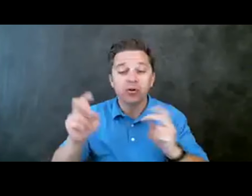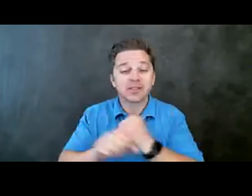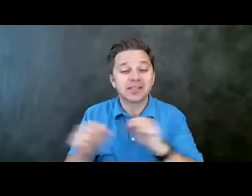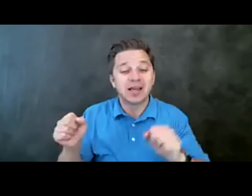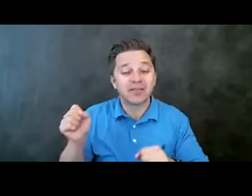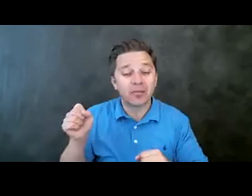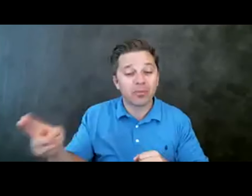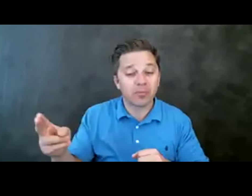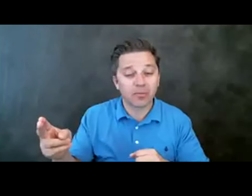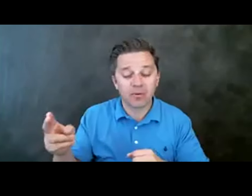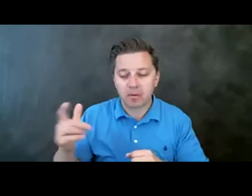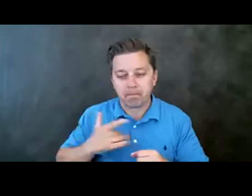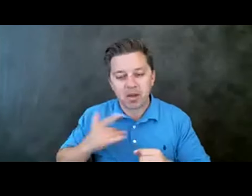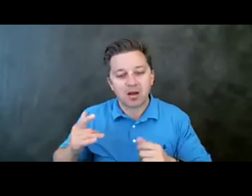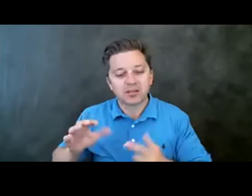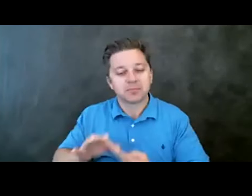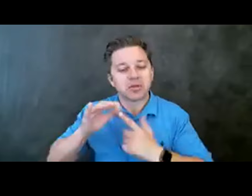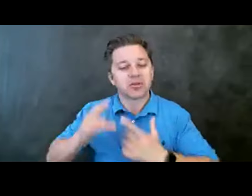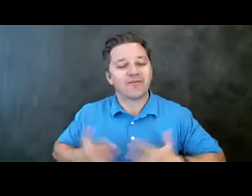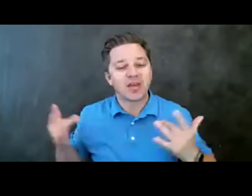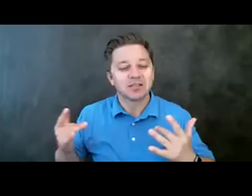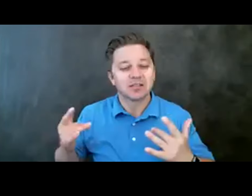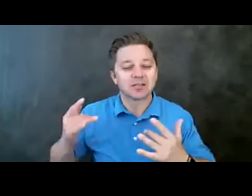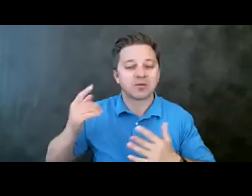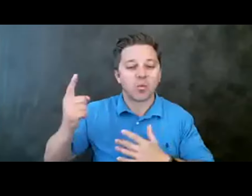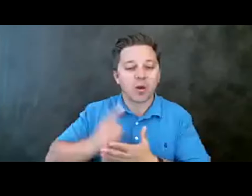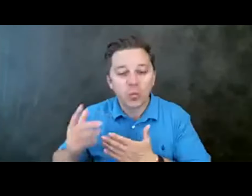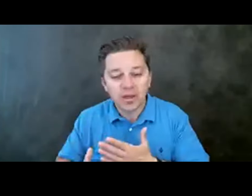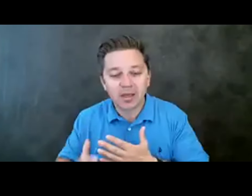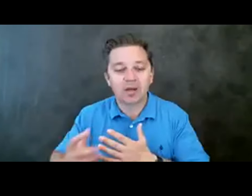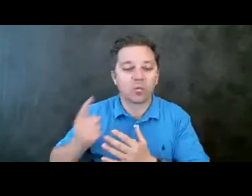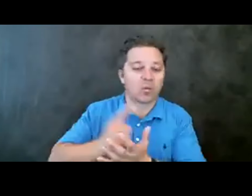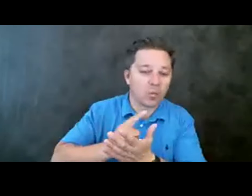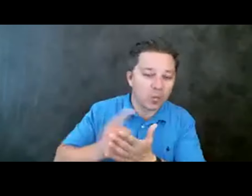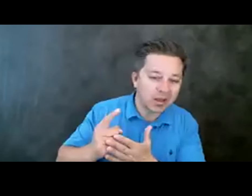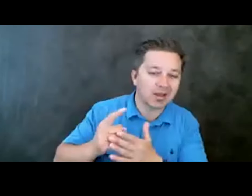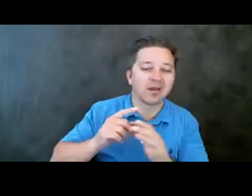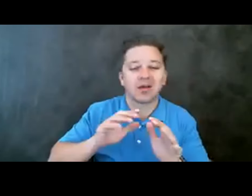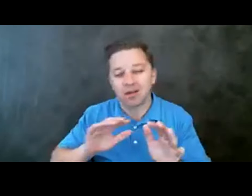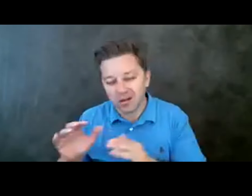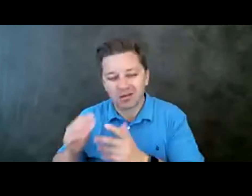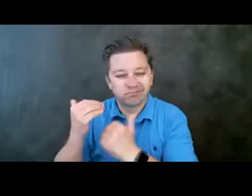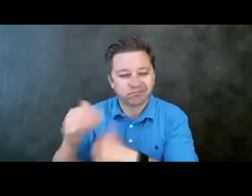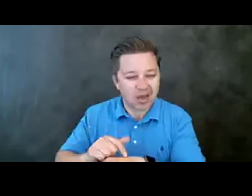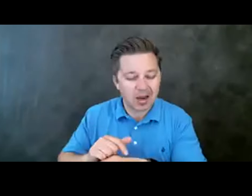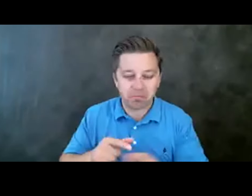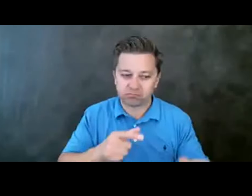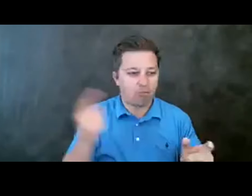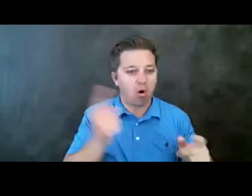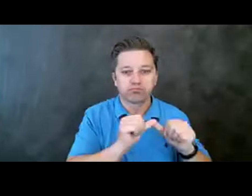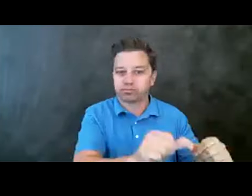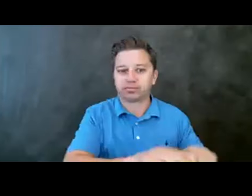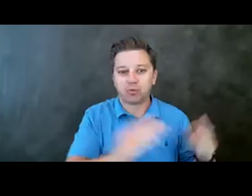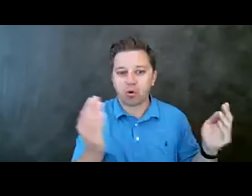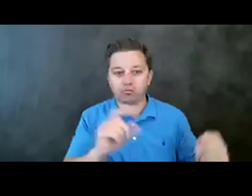events or one week events that go into the community. So I guess the answer, my response to that would be, we just need more